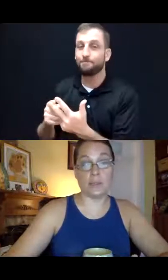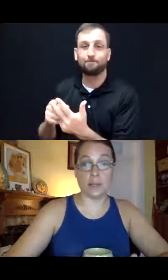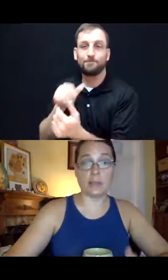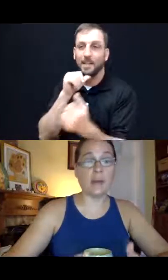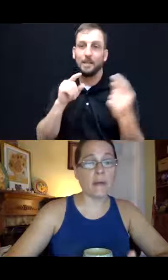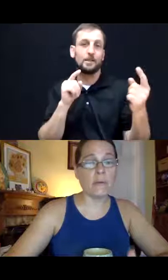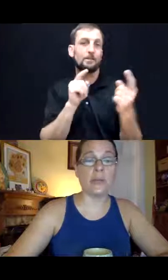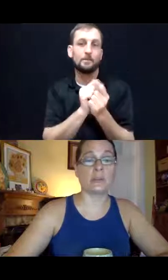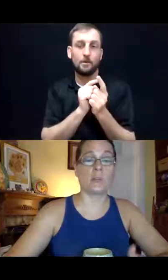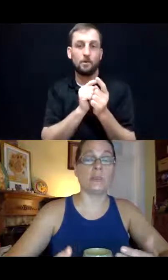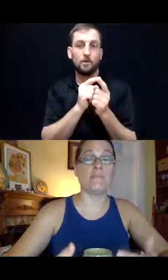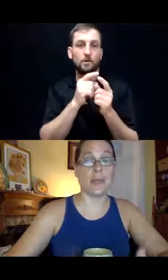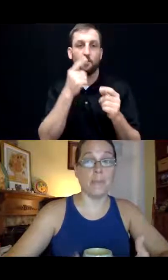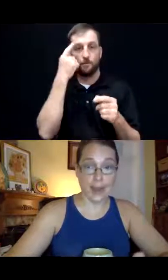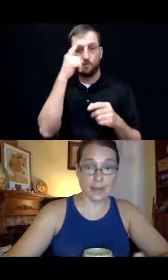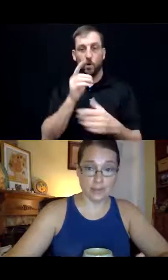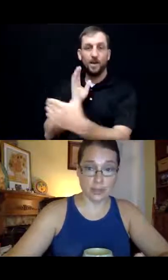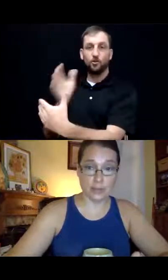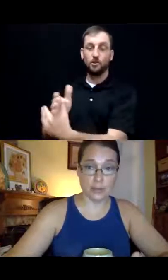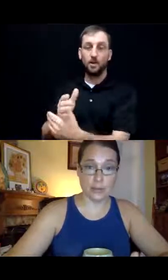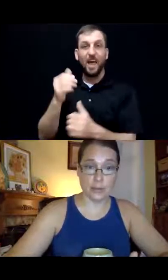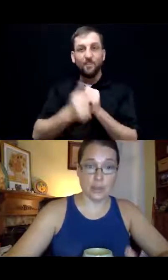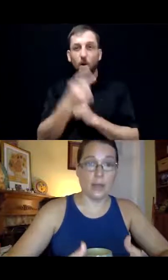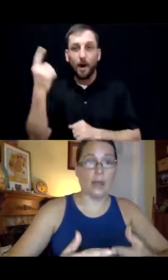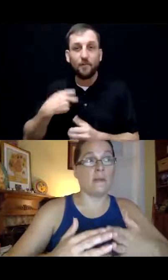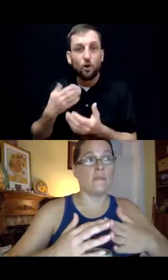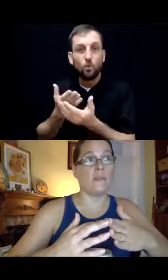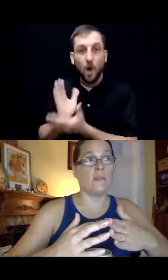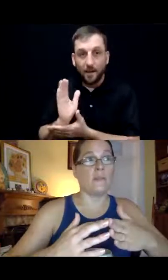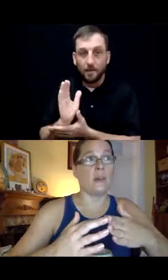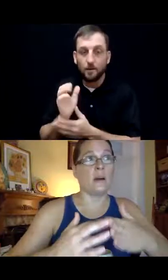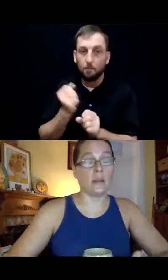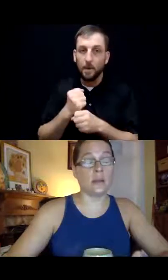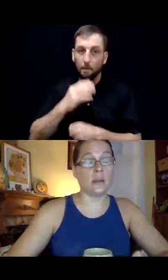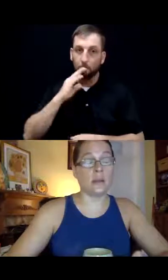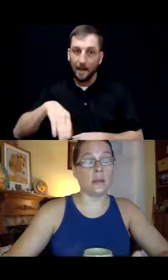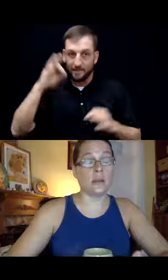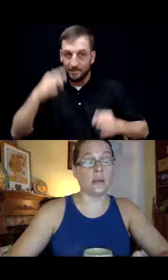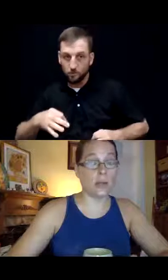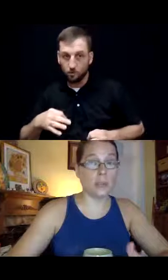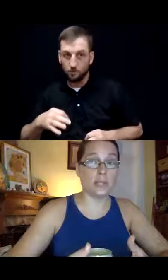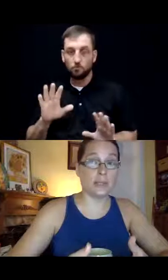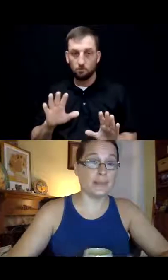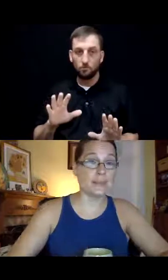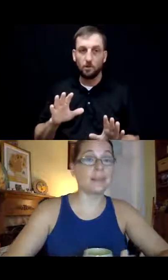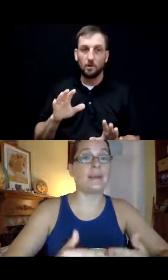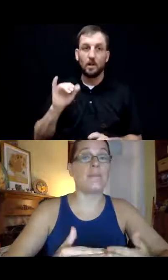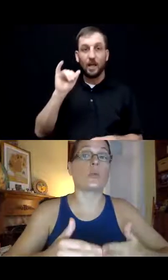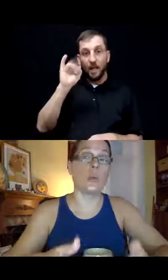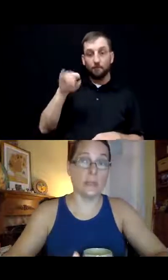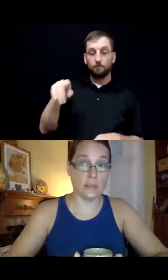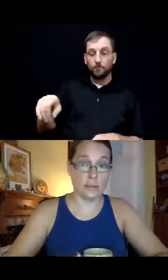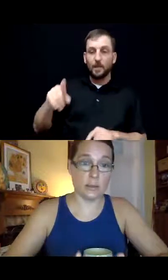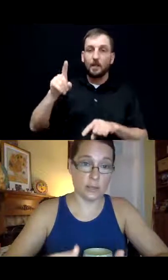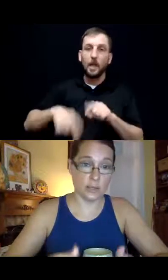make mistakes and everyone has the right to make bad decisions. If the individual is unable to consistently make